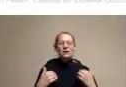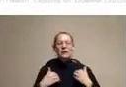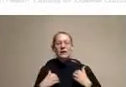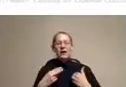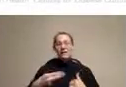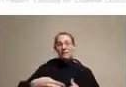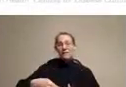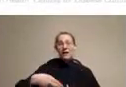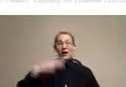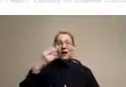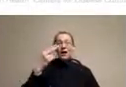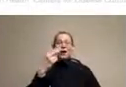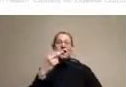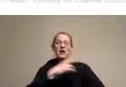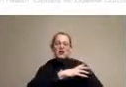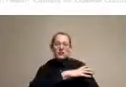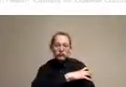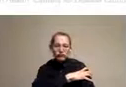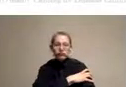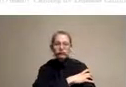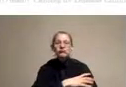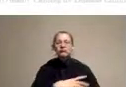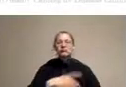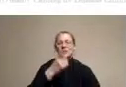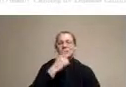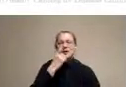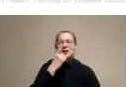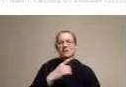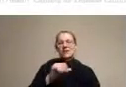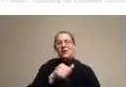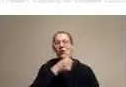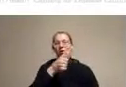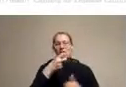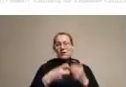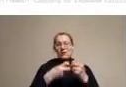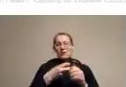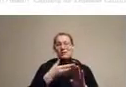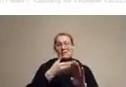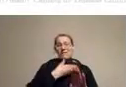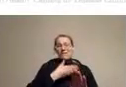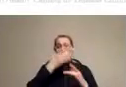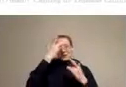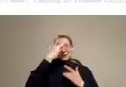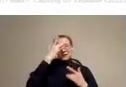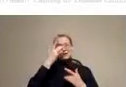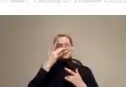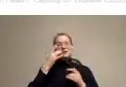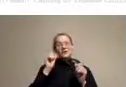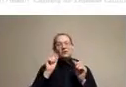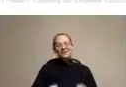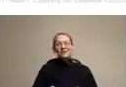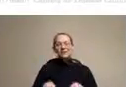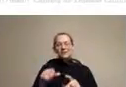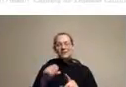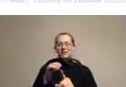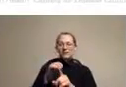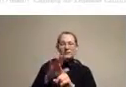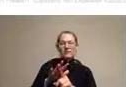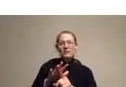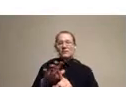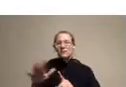more vulnerable to COVID. So it's underlying inequities that position us to have the inequities we saw in a time of COVID.